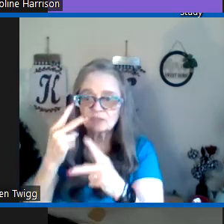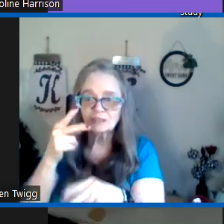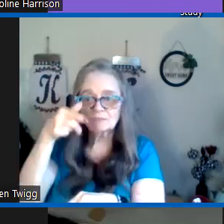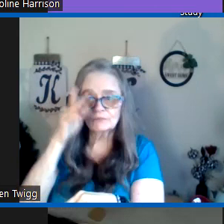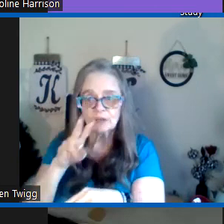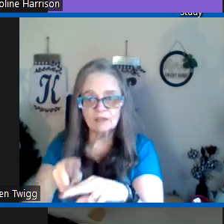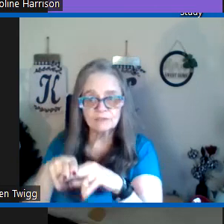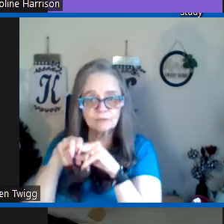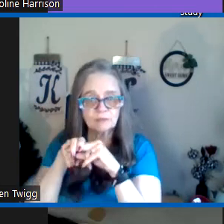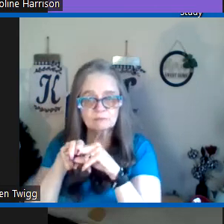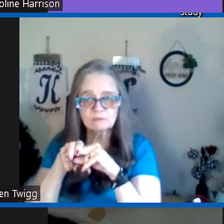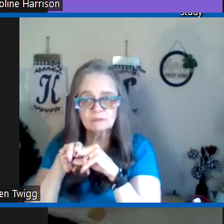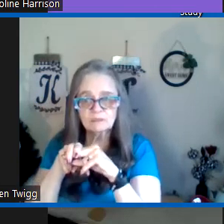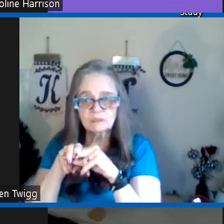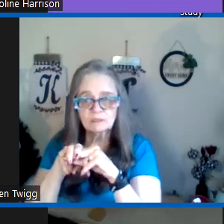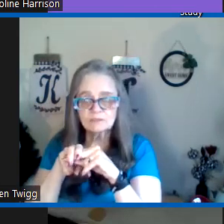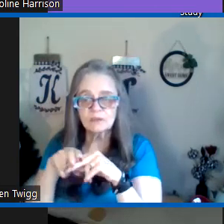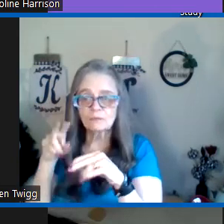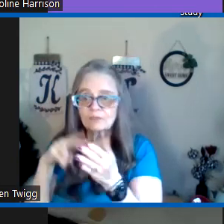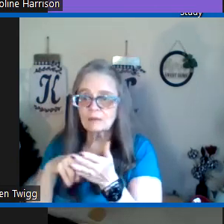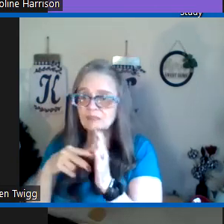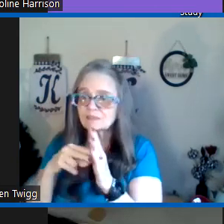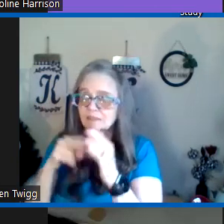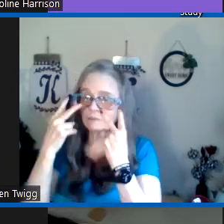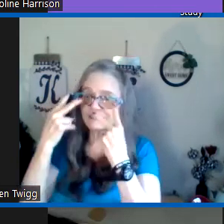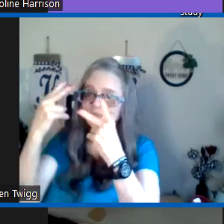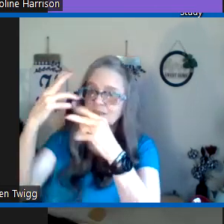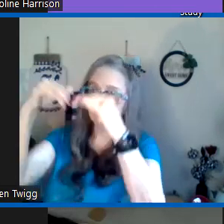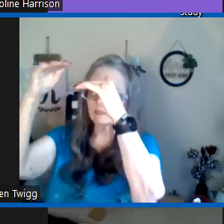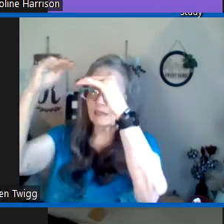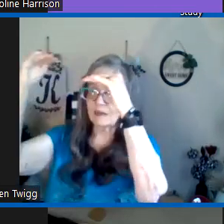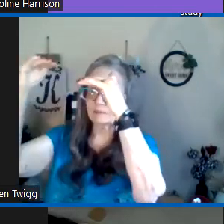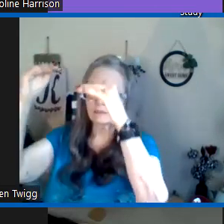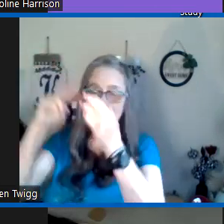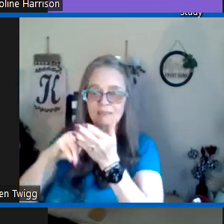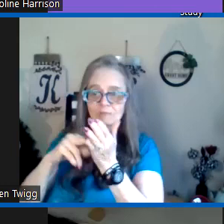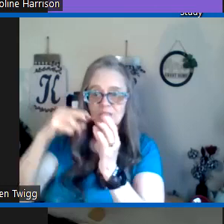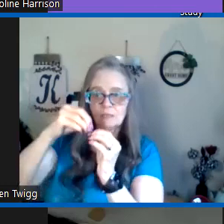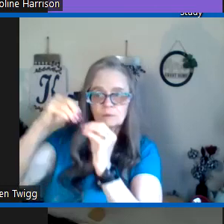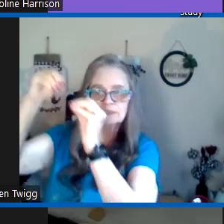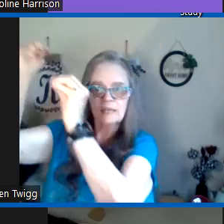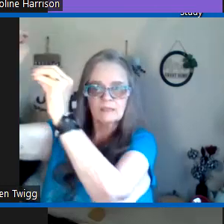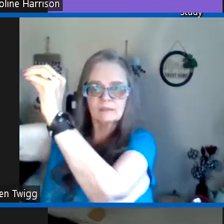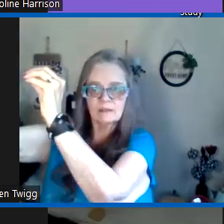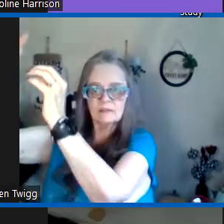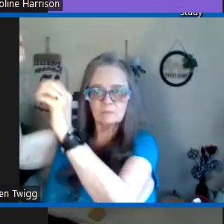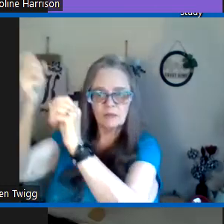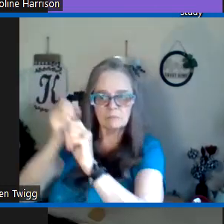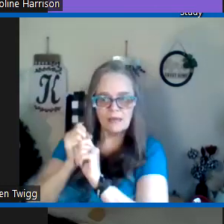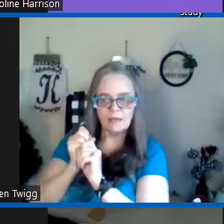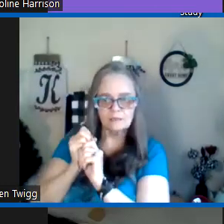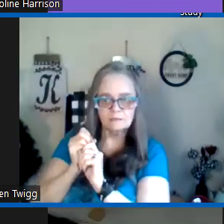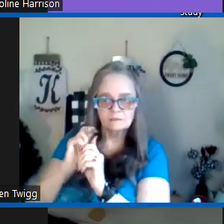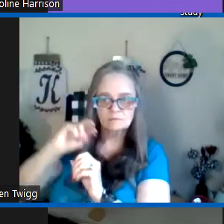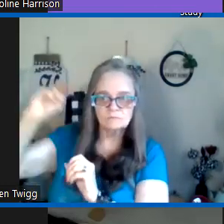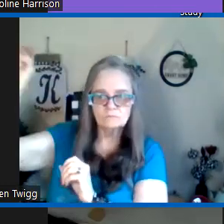people seeing God's throne so that means that they were seen in heaven does that mean they were taken there and then